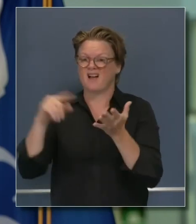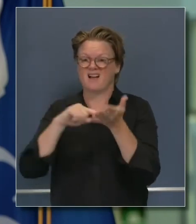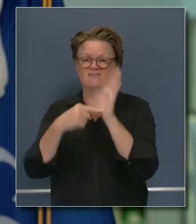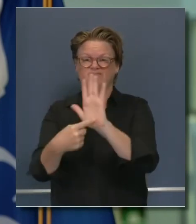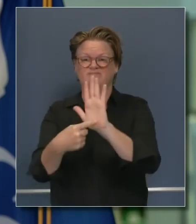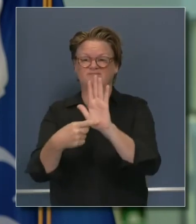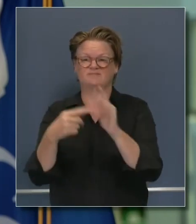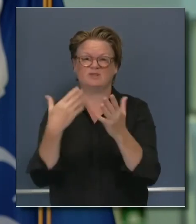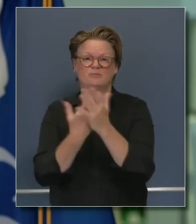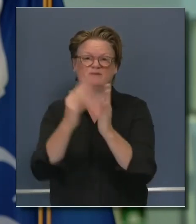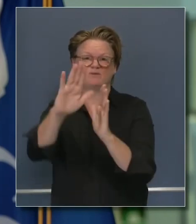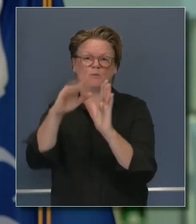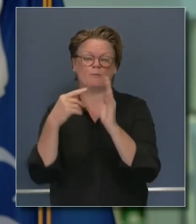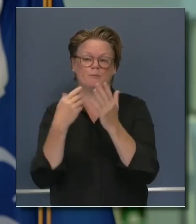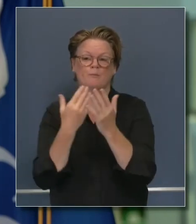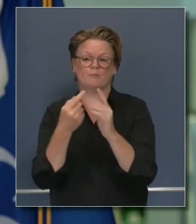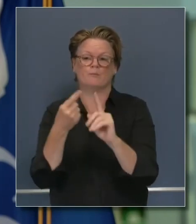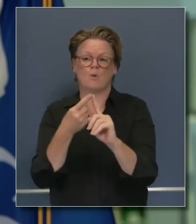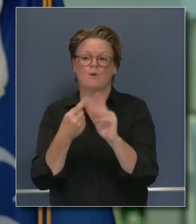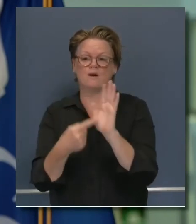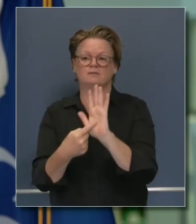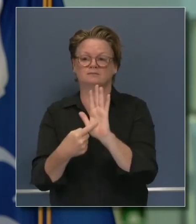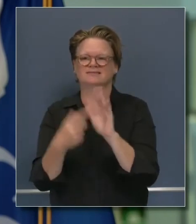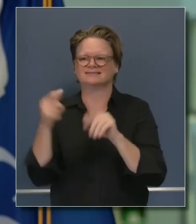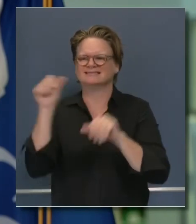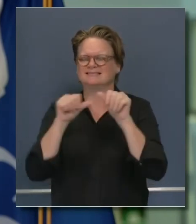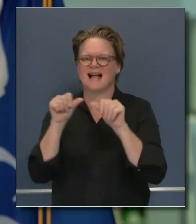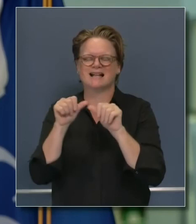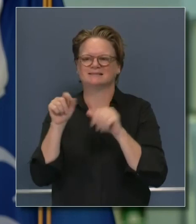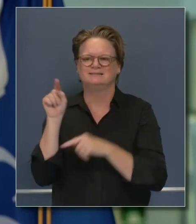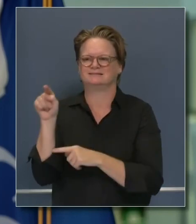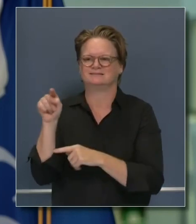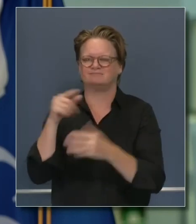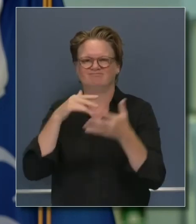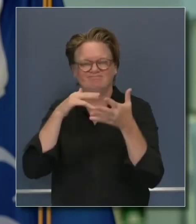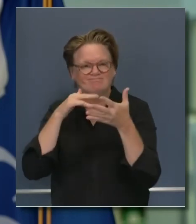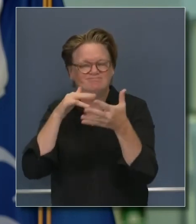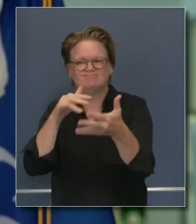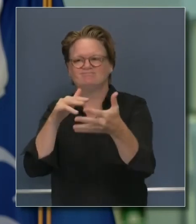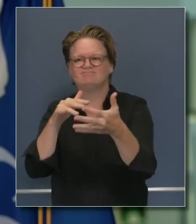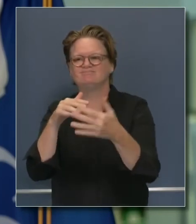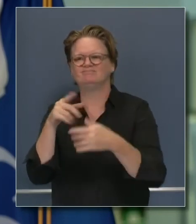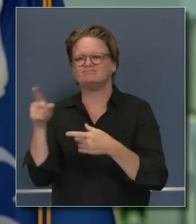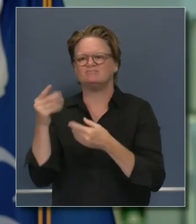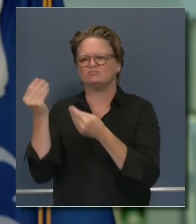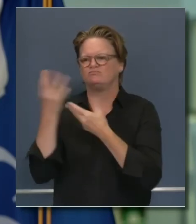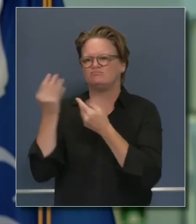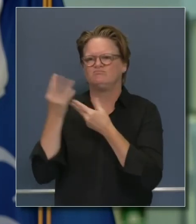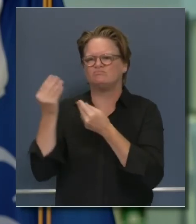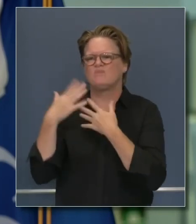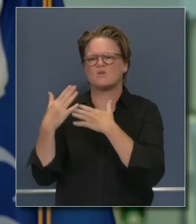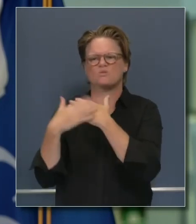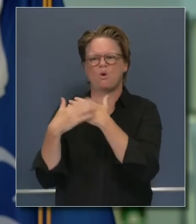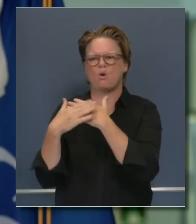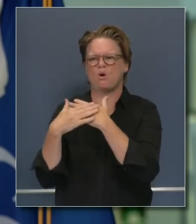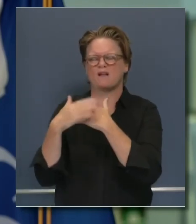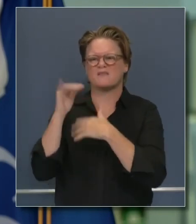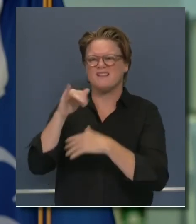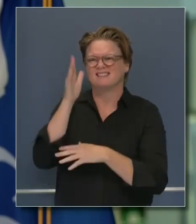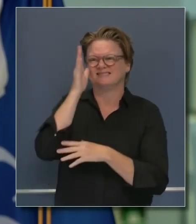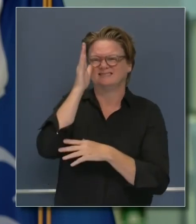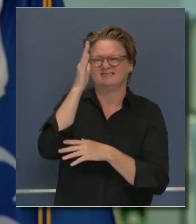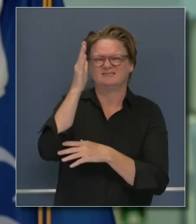I would argue they have proven their point of view, where the huts simply are getting hotter. That's demonstrable.